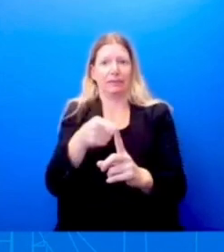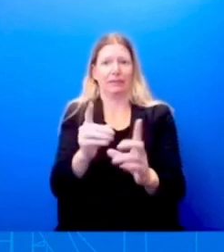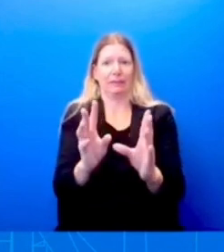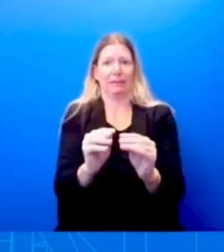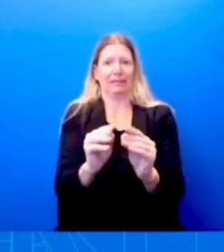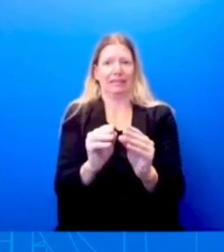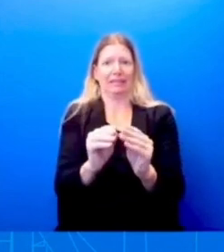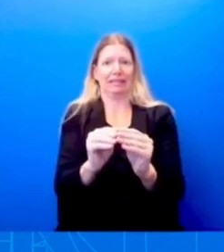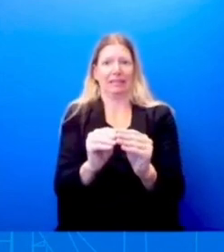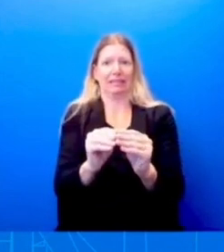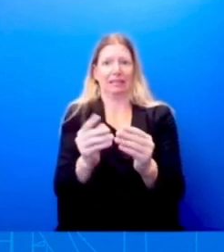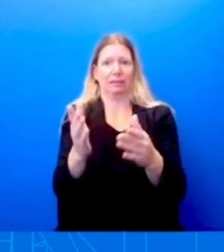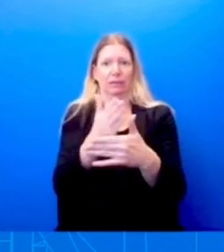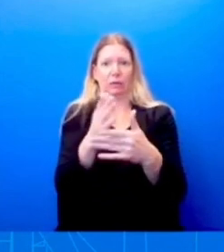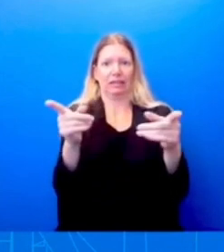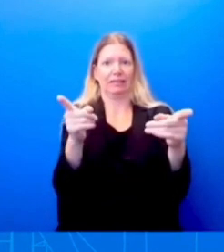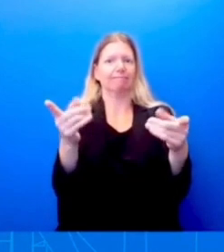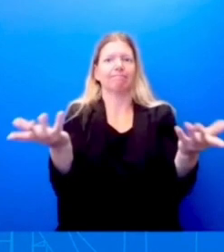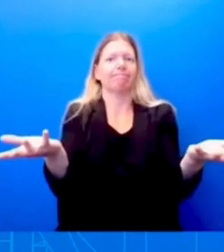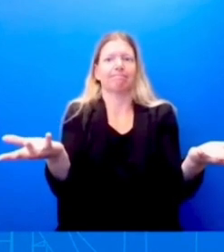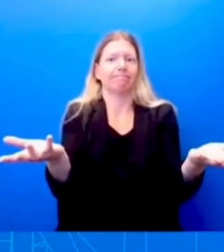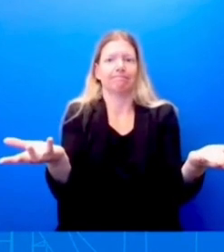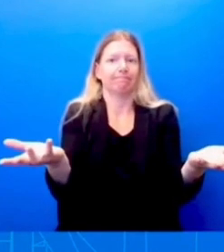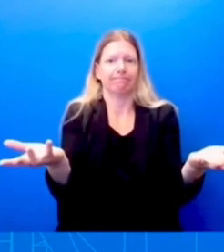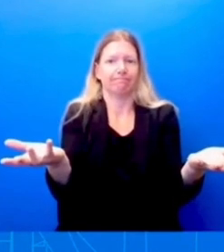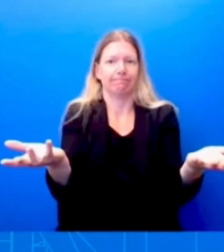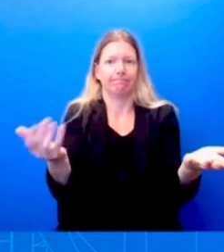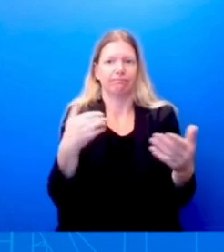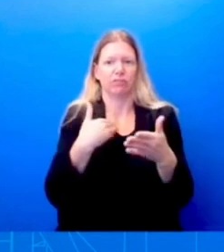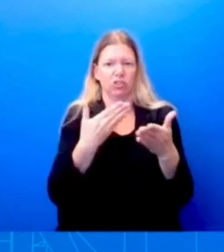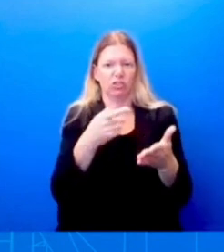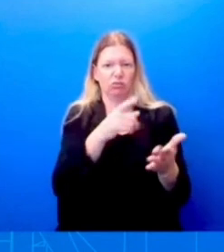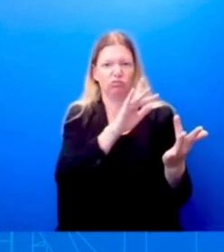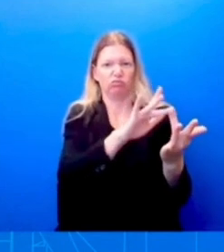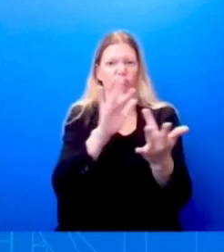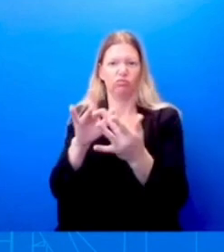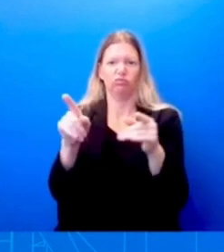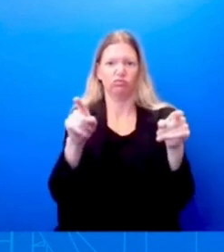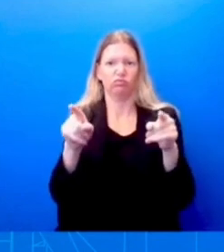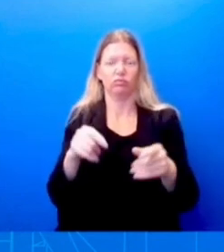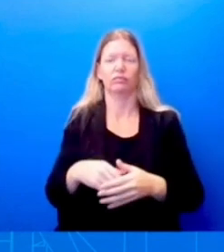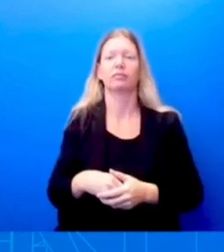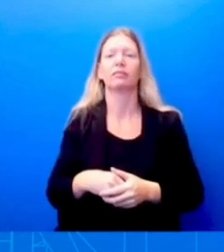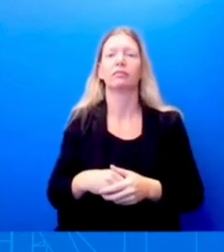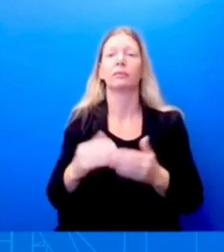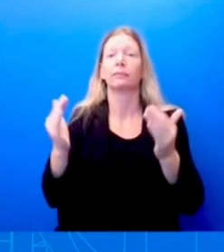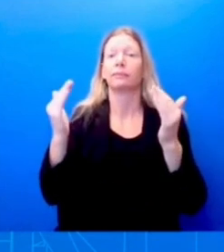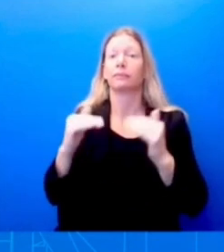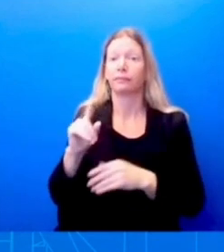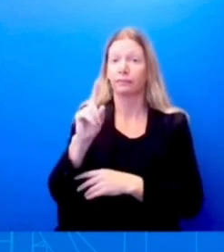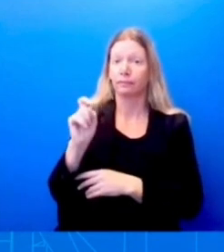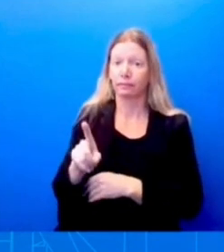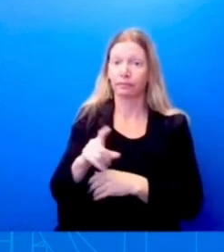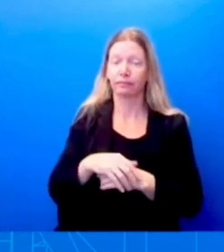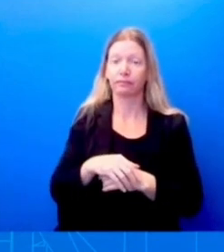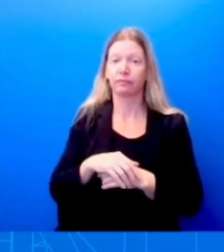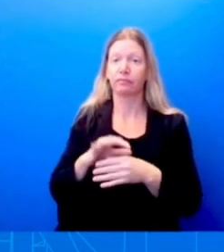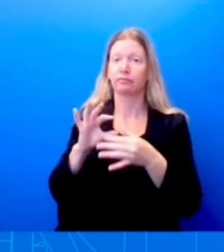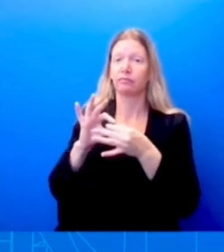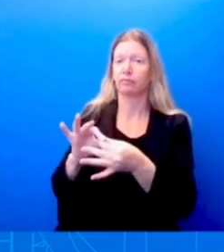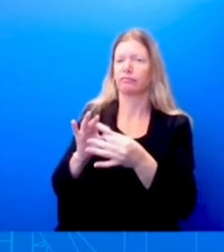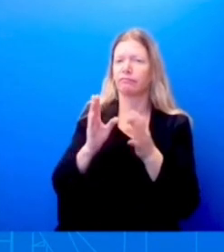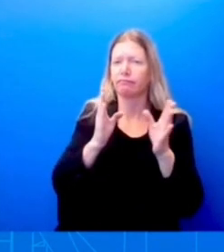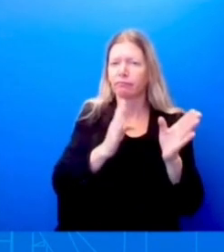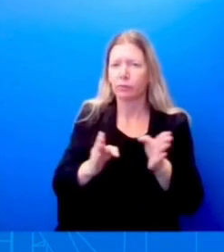Given what you've said so far about the president's preparing for COVID and being ready for any sort of false surge and what the